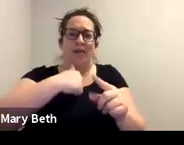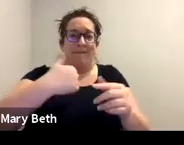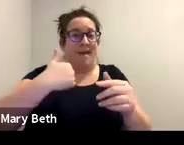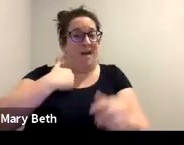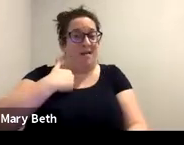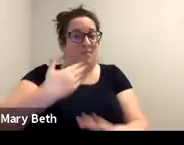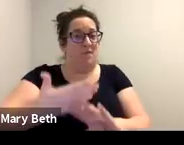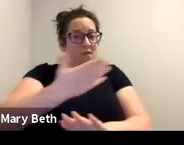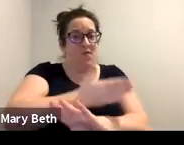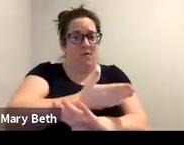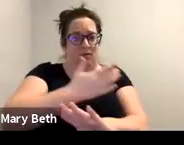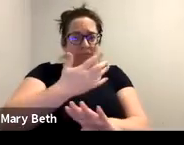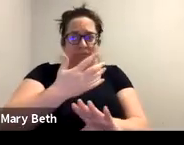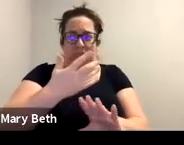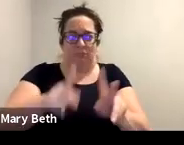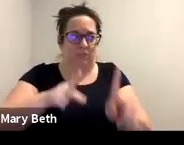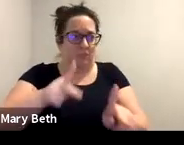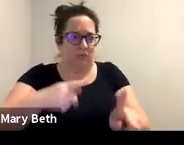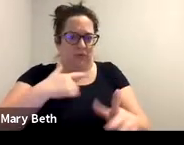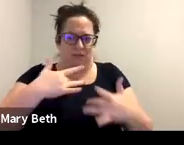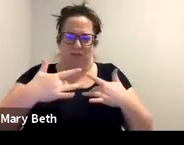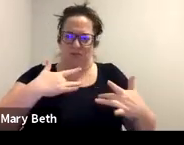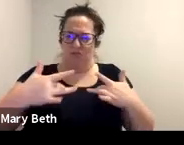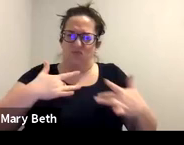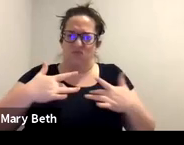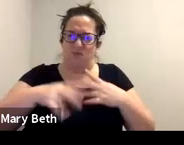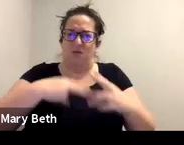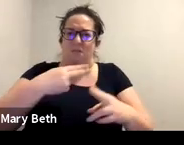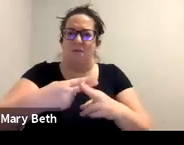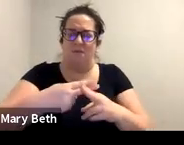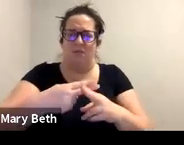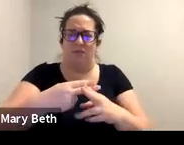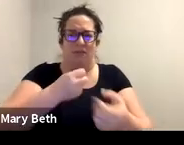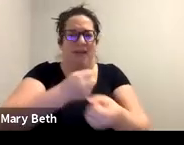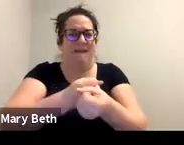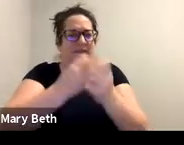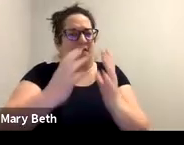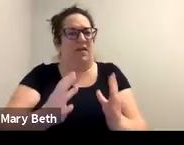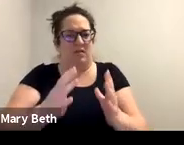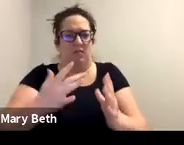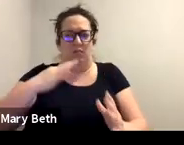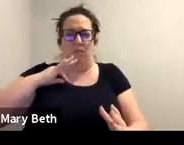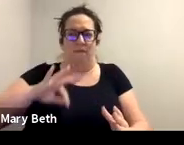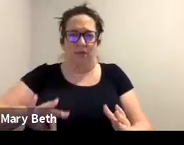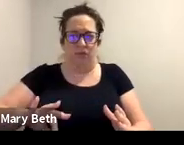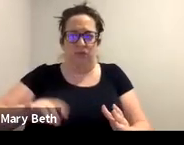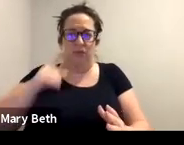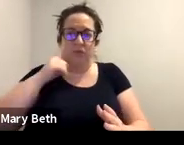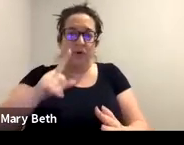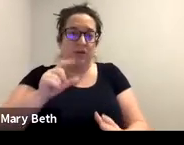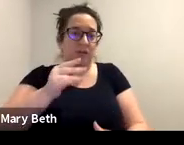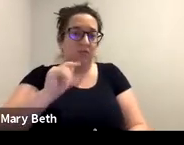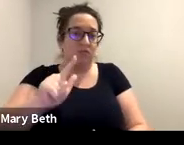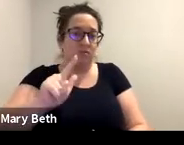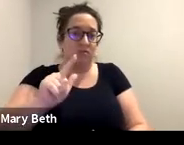um, violating the advocate privilege that the statutes allow for sexual assault and DV advocates to